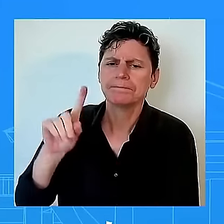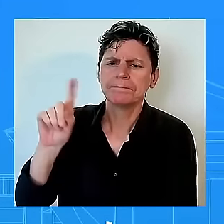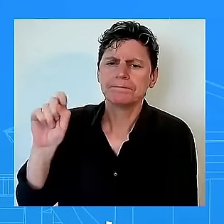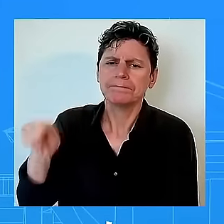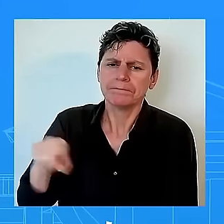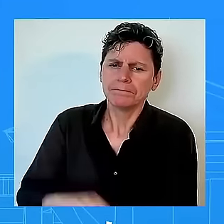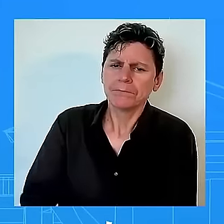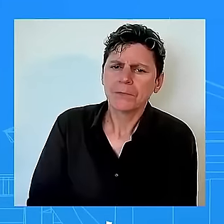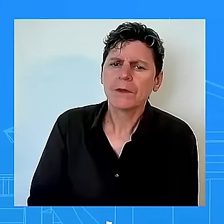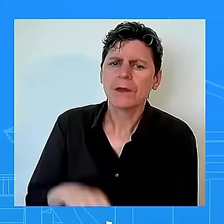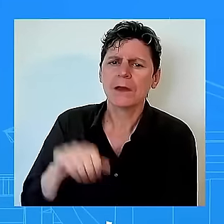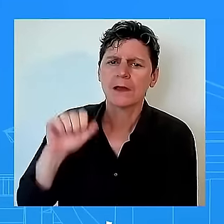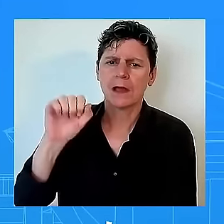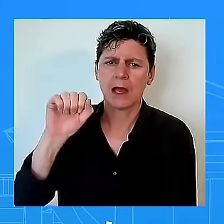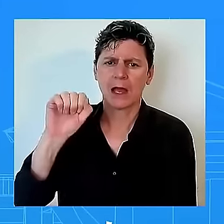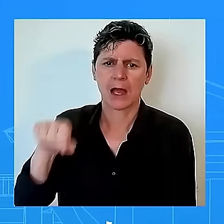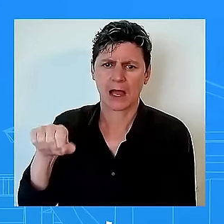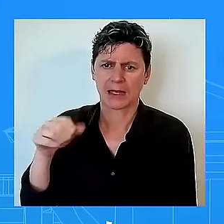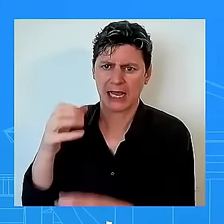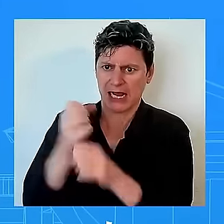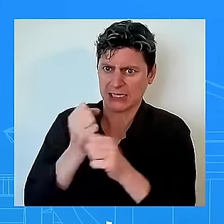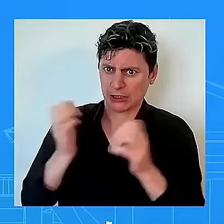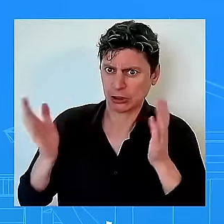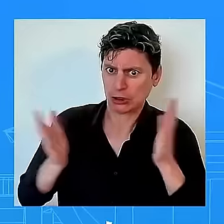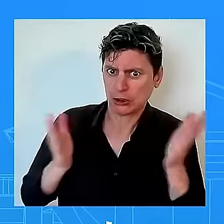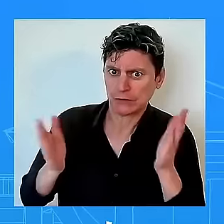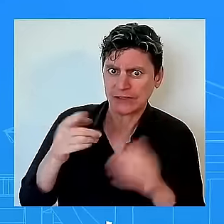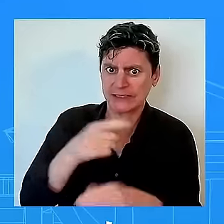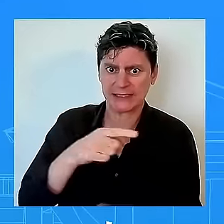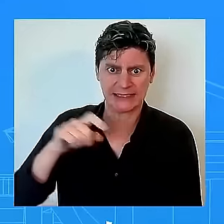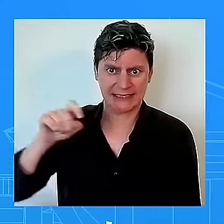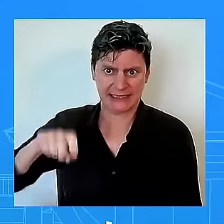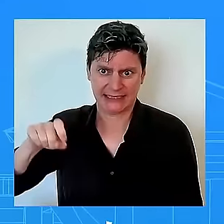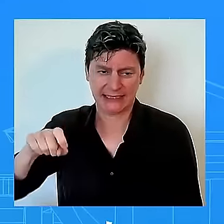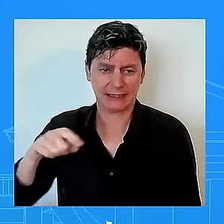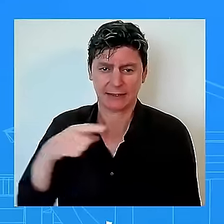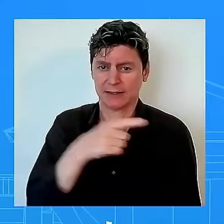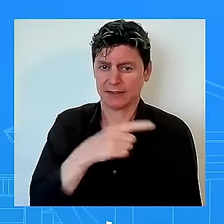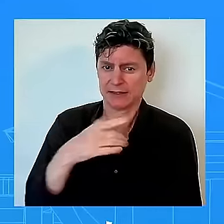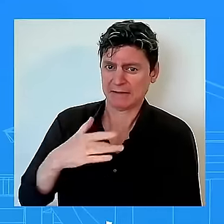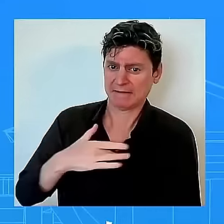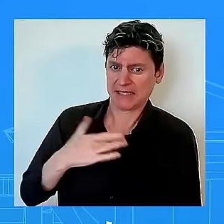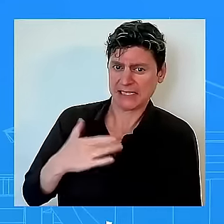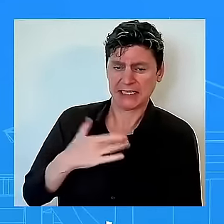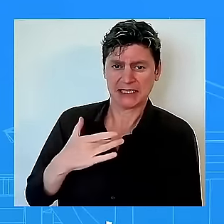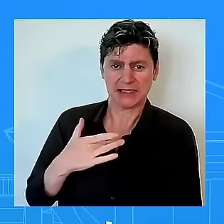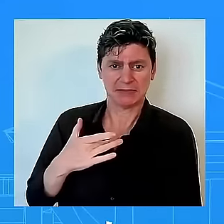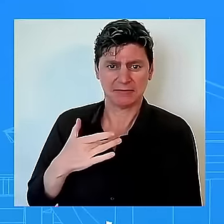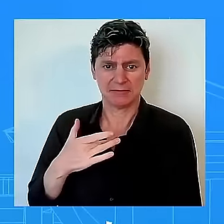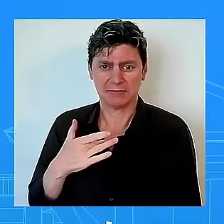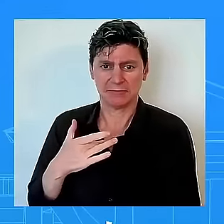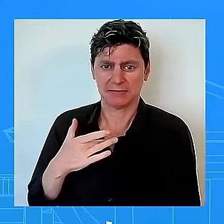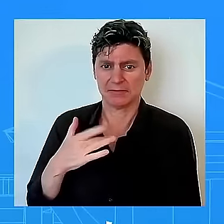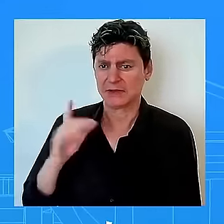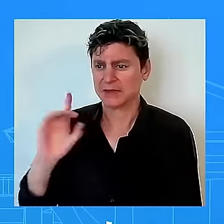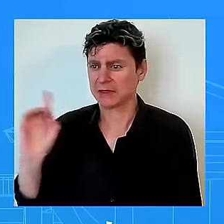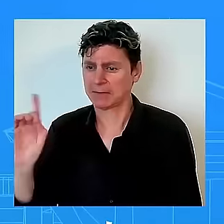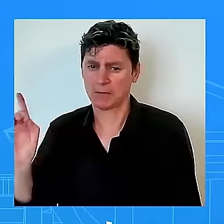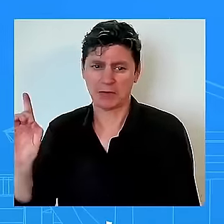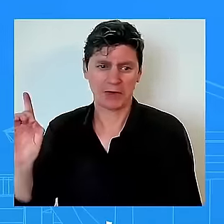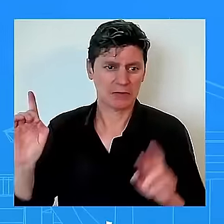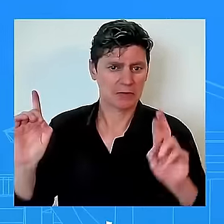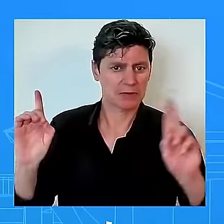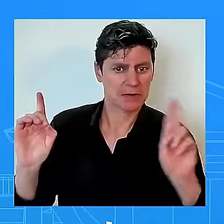needs does he believe that both presidential candidates should be avoiding um unscheduled